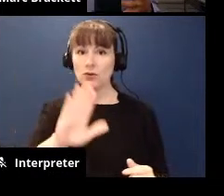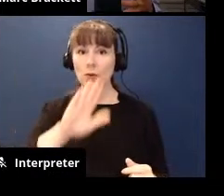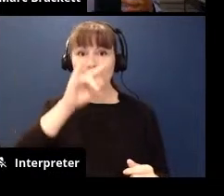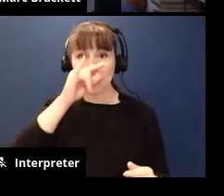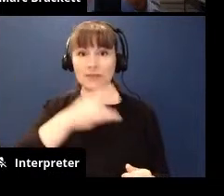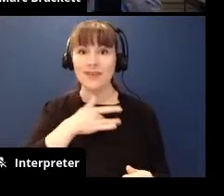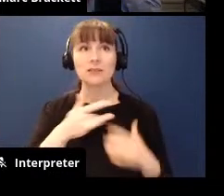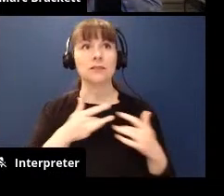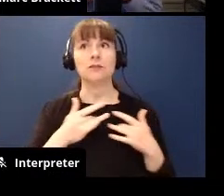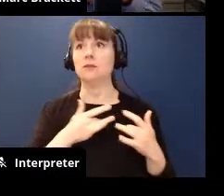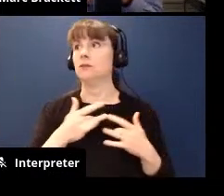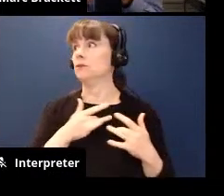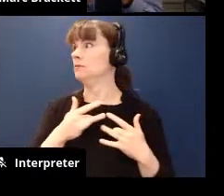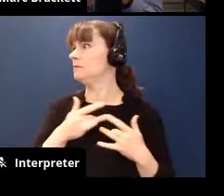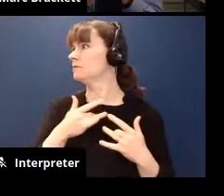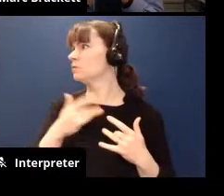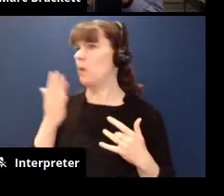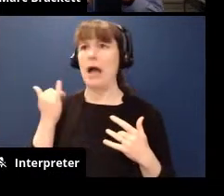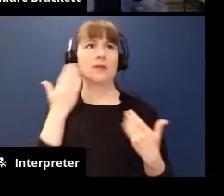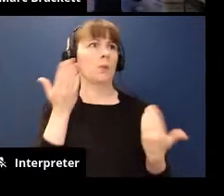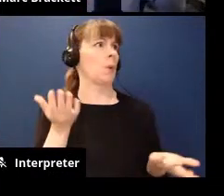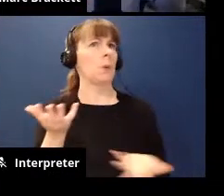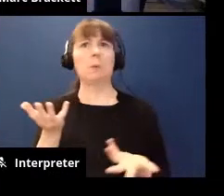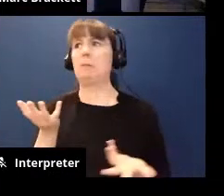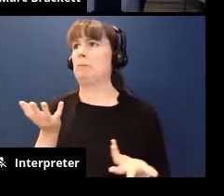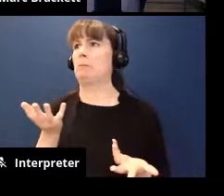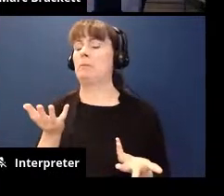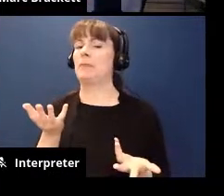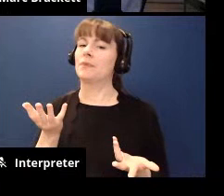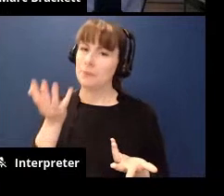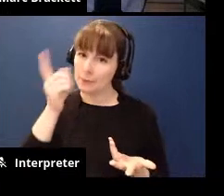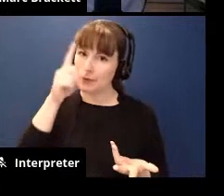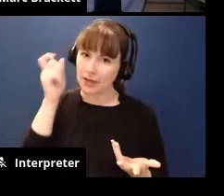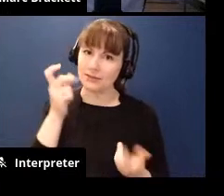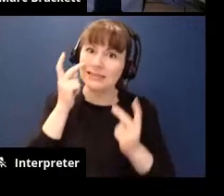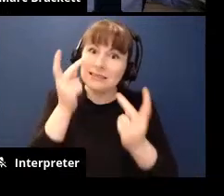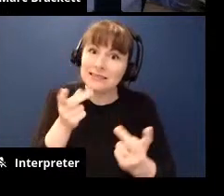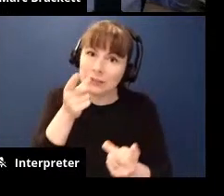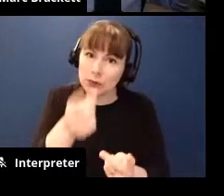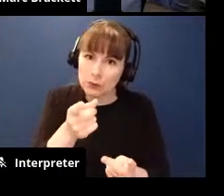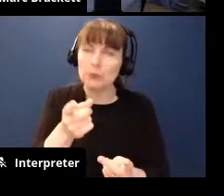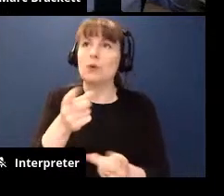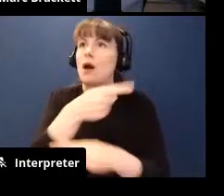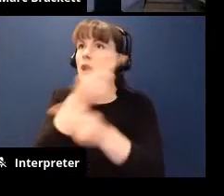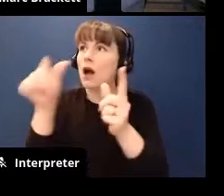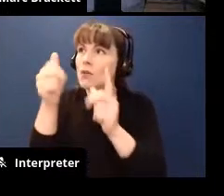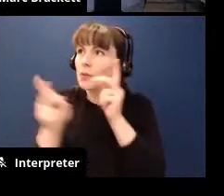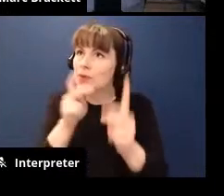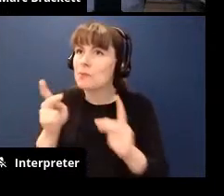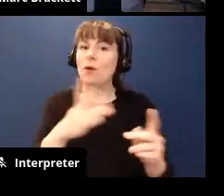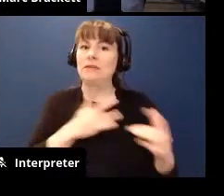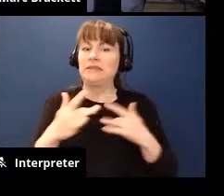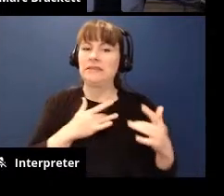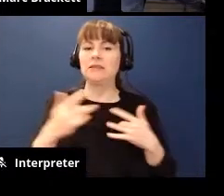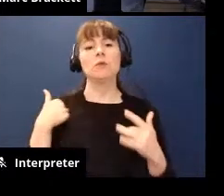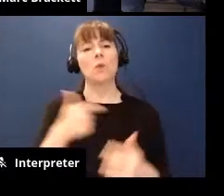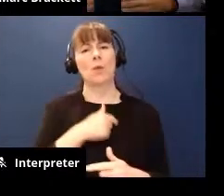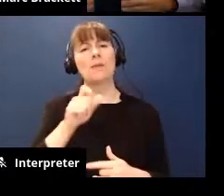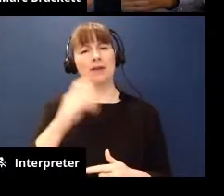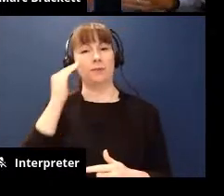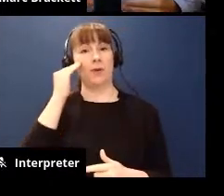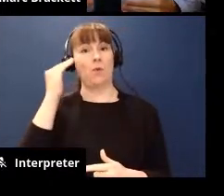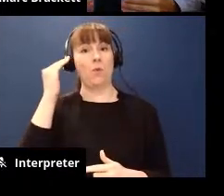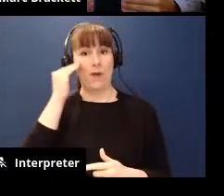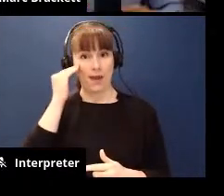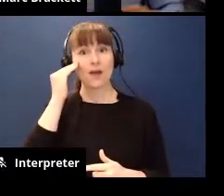anxious and they can't even describe why but it's because they're witnessing all the anxiety around them so we have to be really mindful as